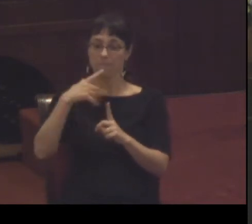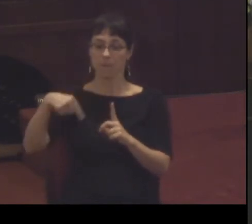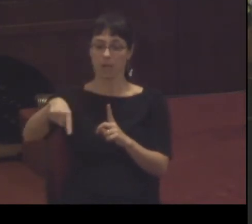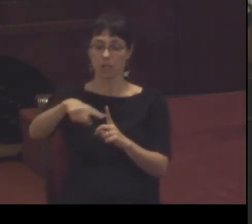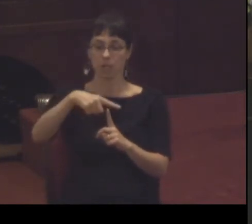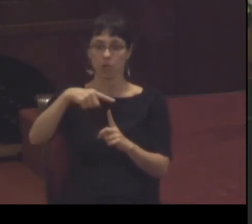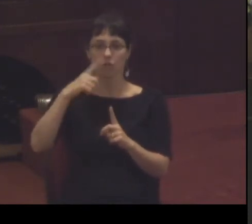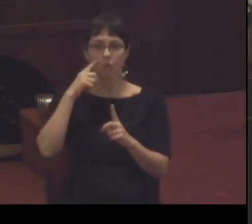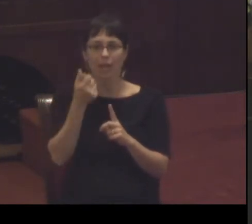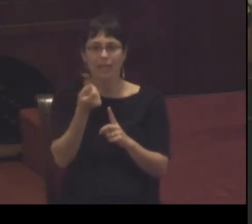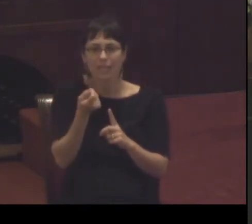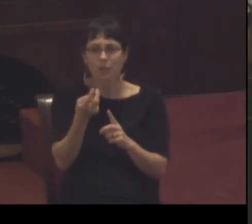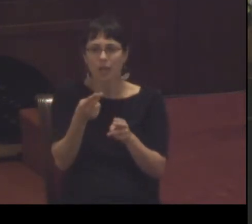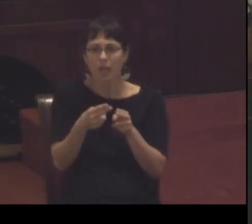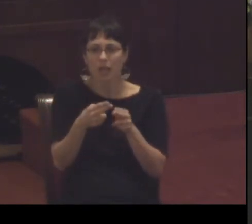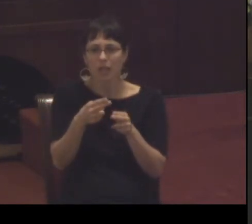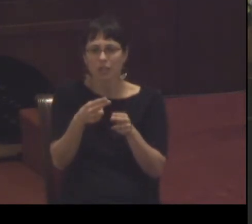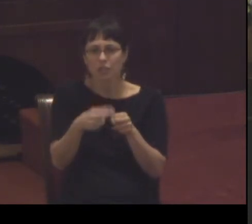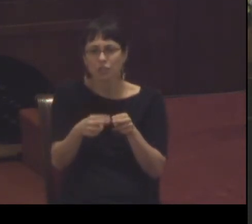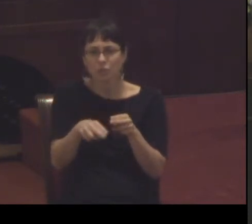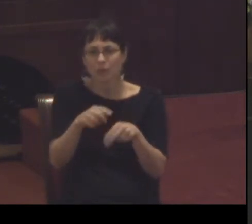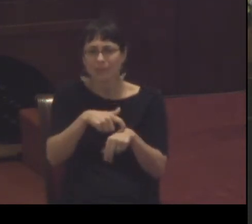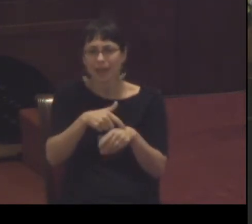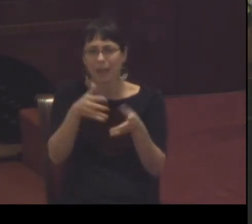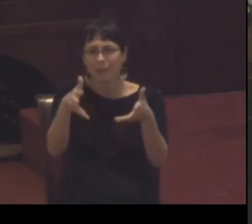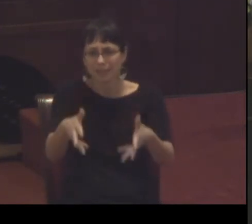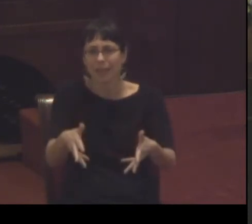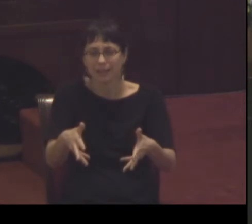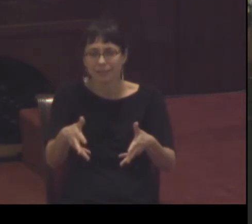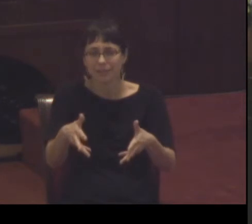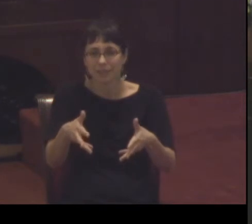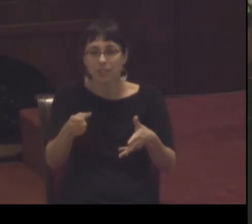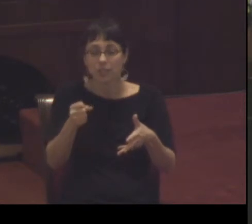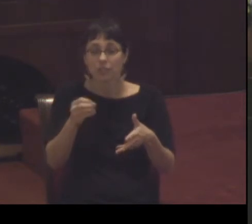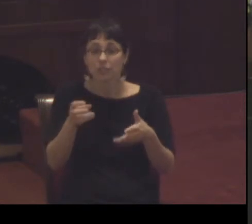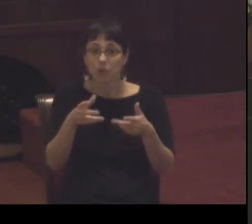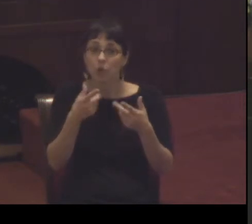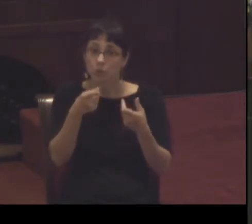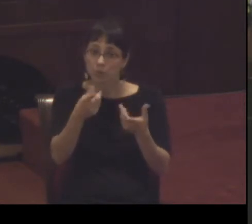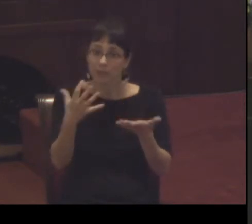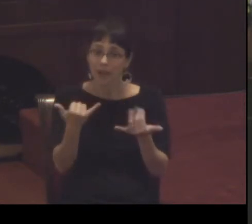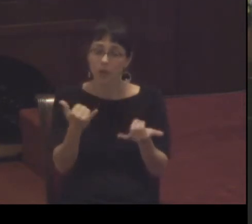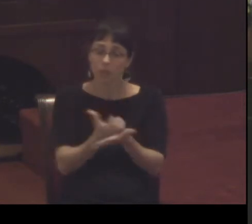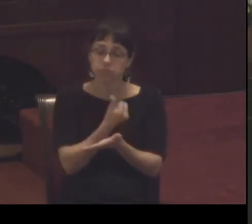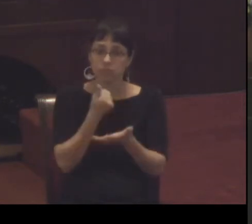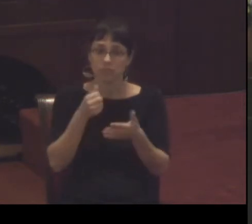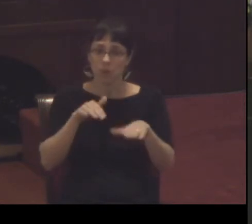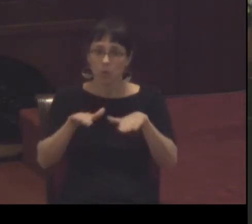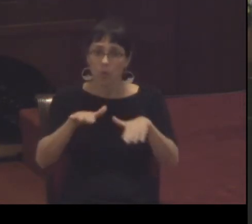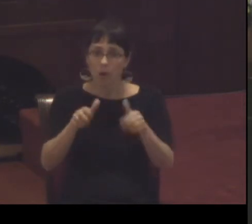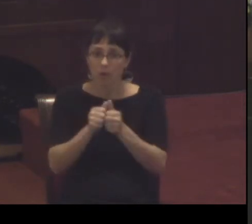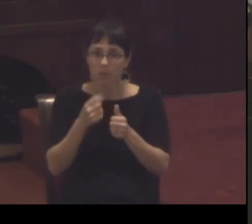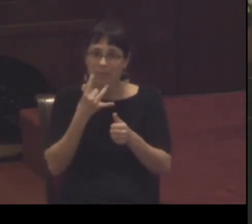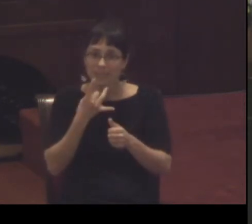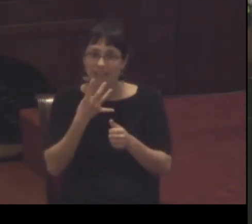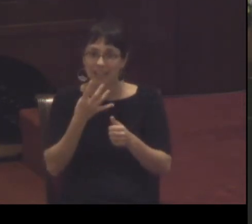longer walk while you have the light lest darkness overtake you lest darkness catch you up